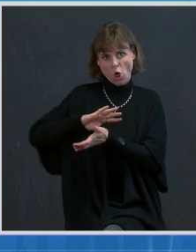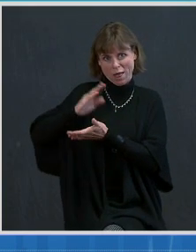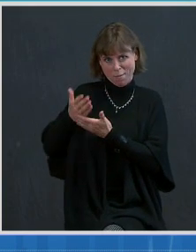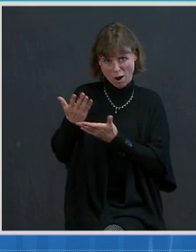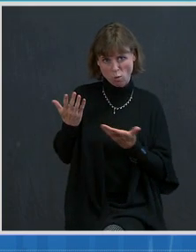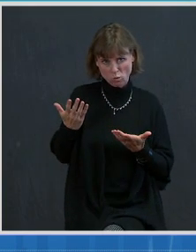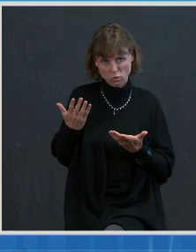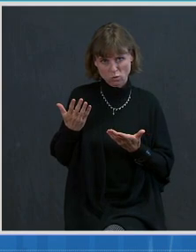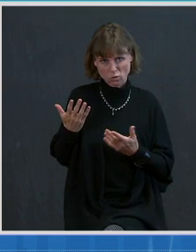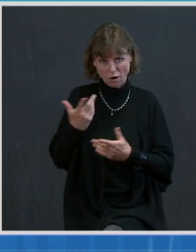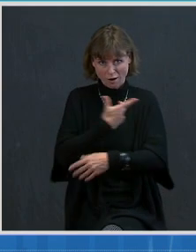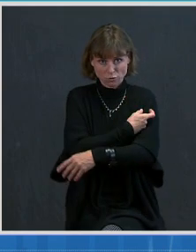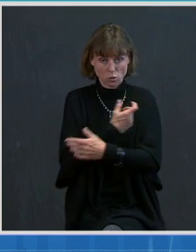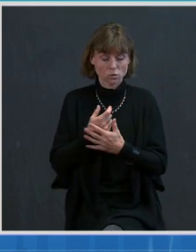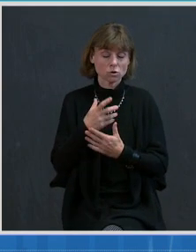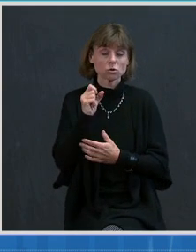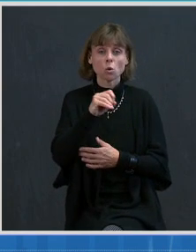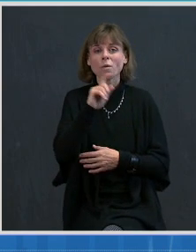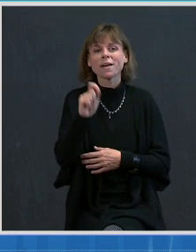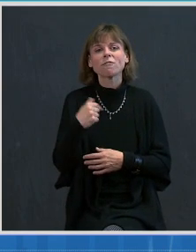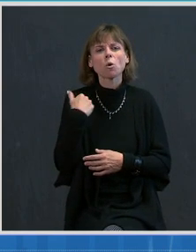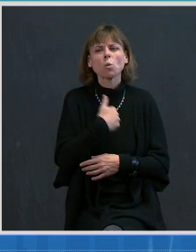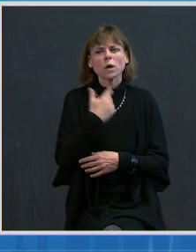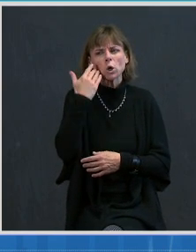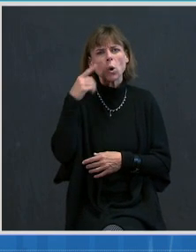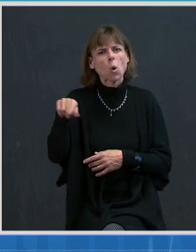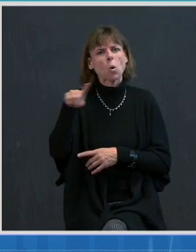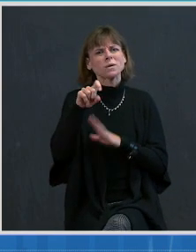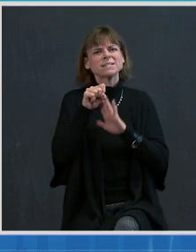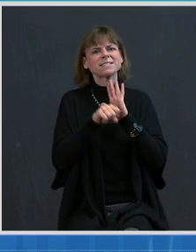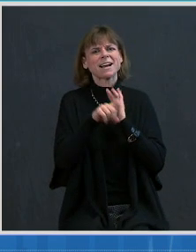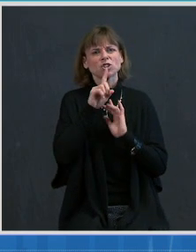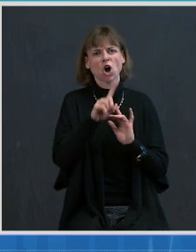that, we know that states are metering the,